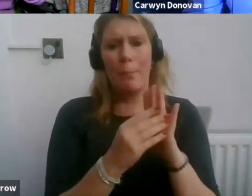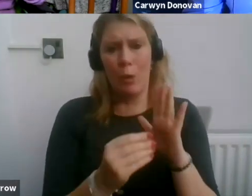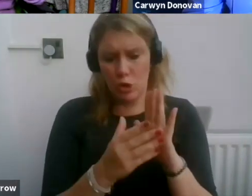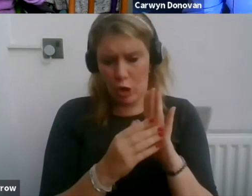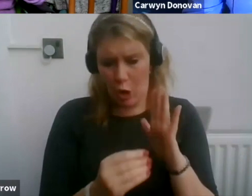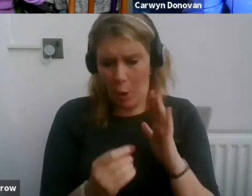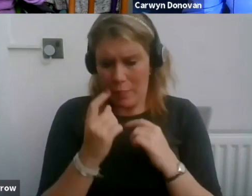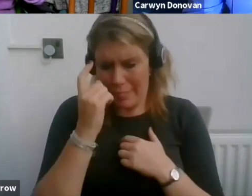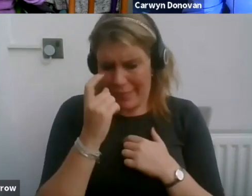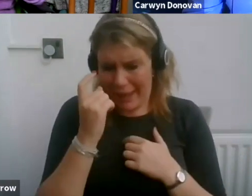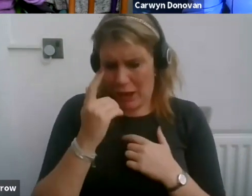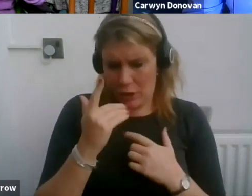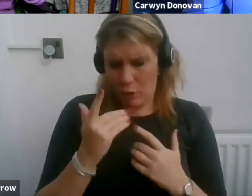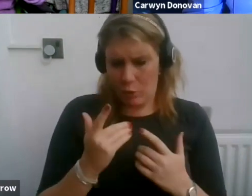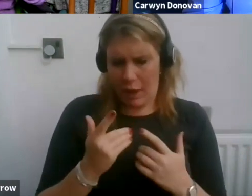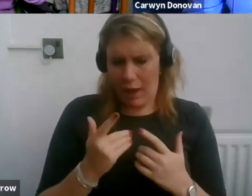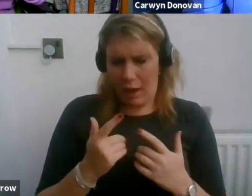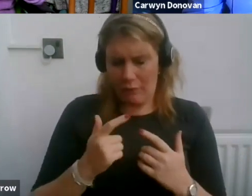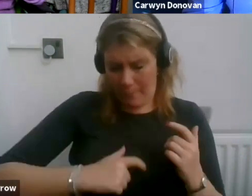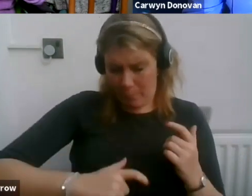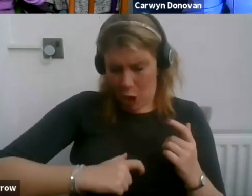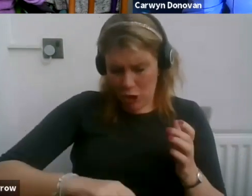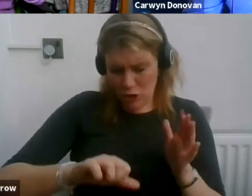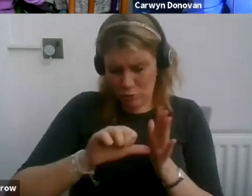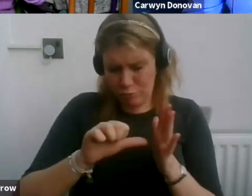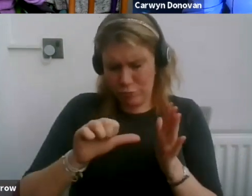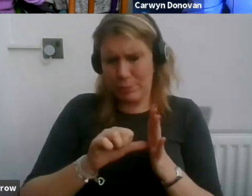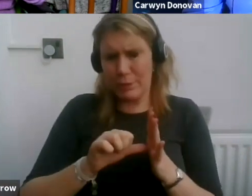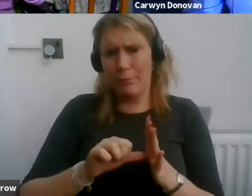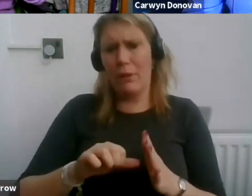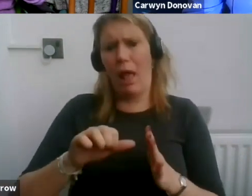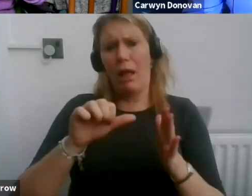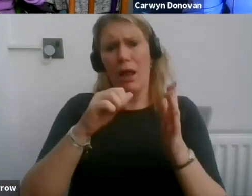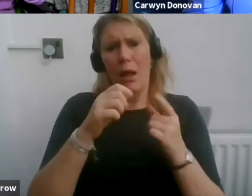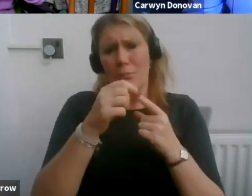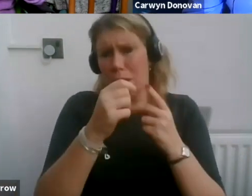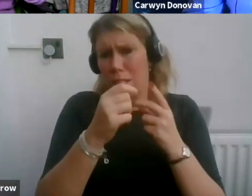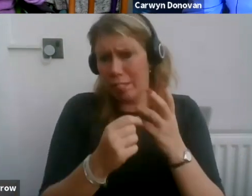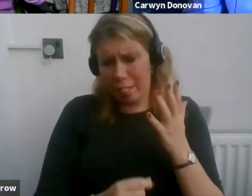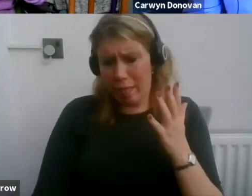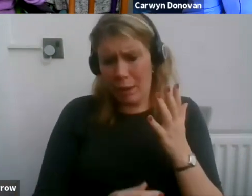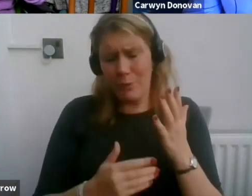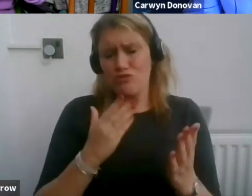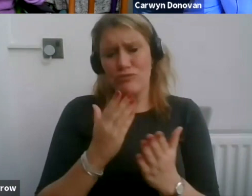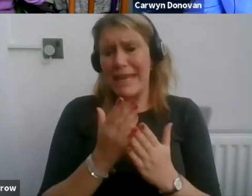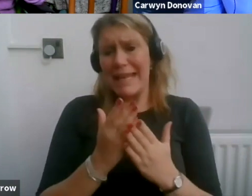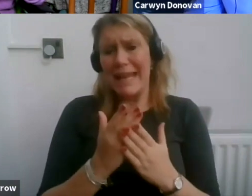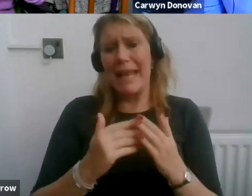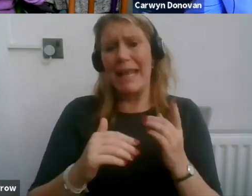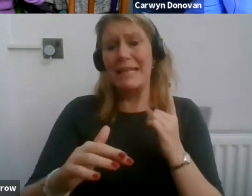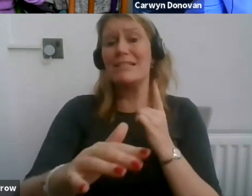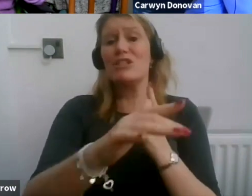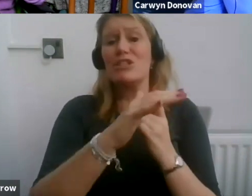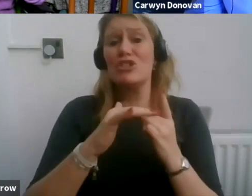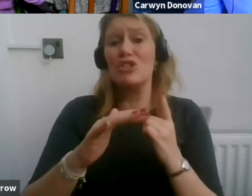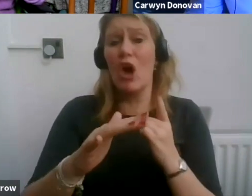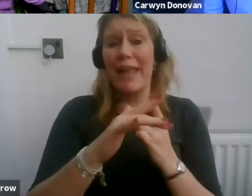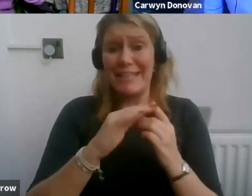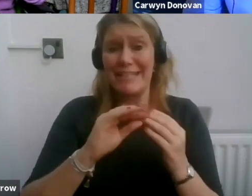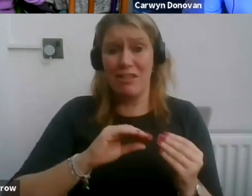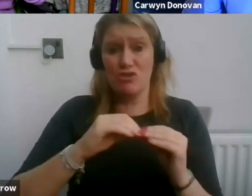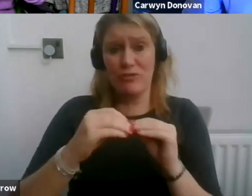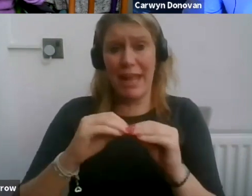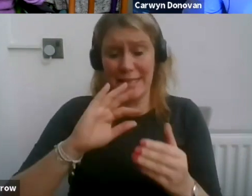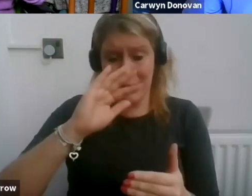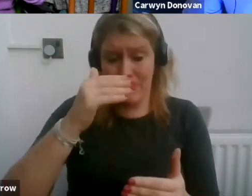of personal problems to know that actually society creates barriers and society has attitudinal